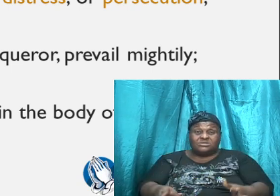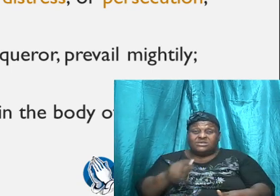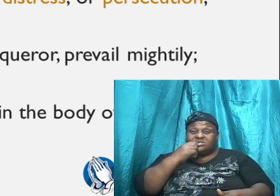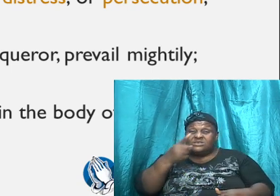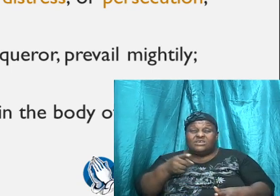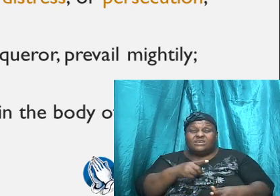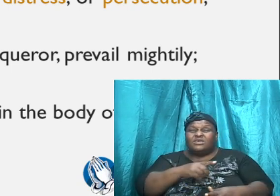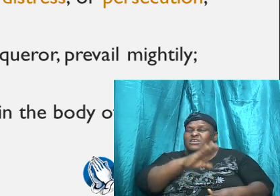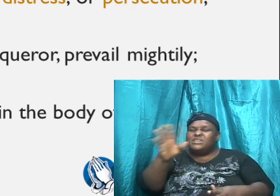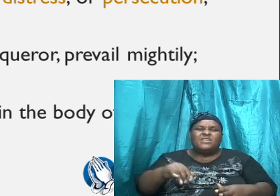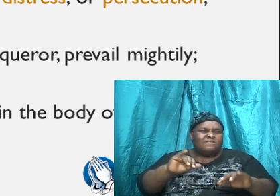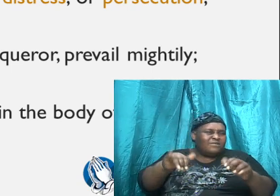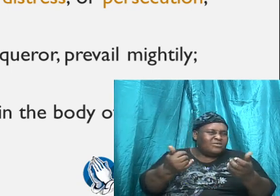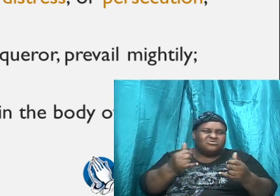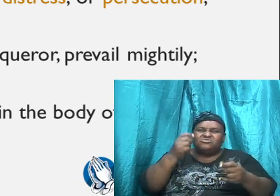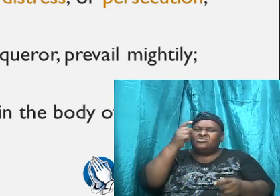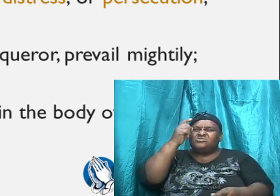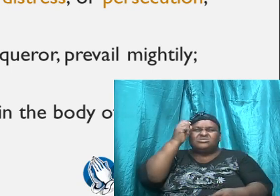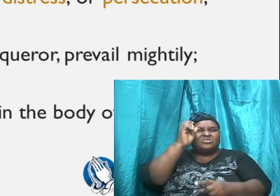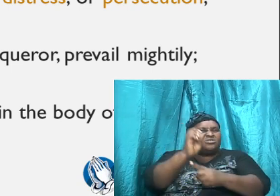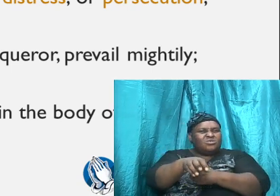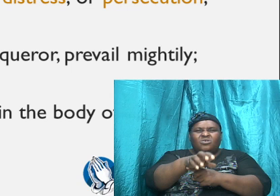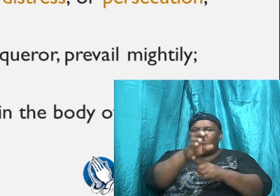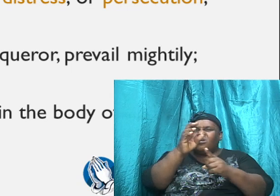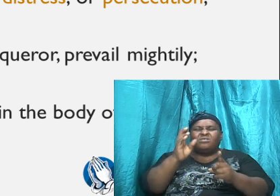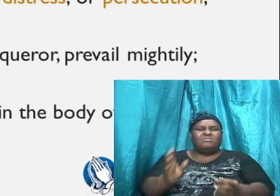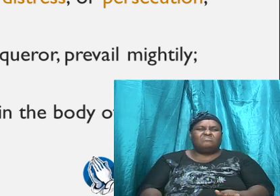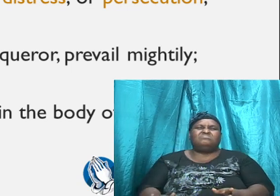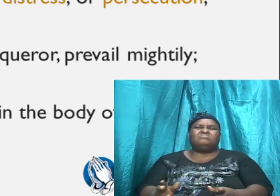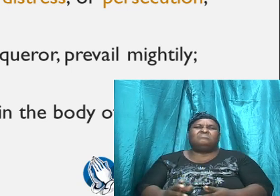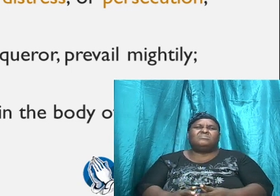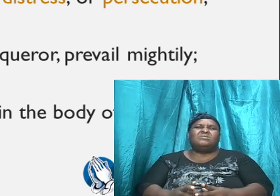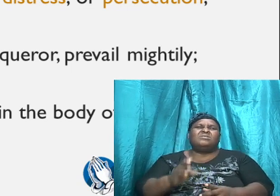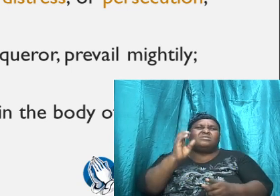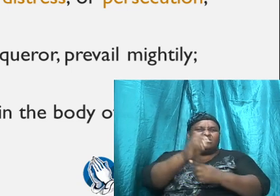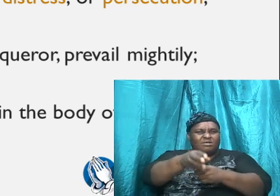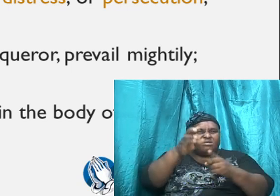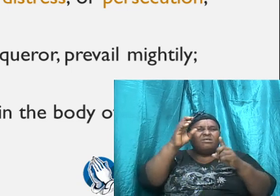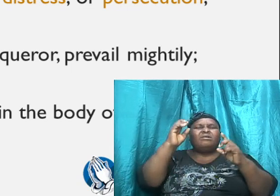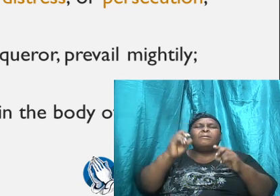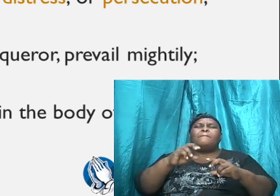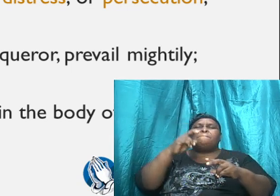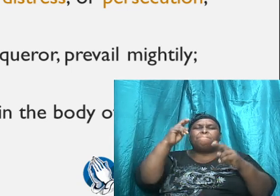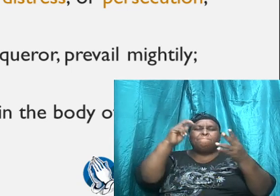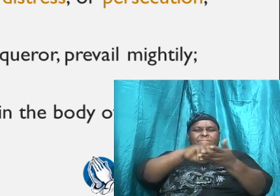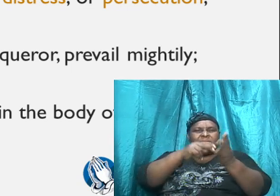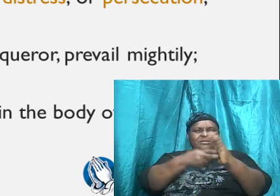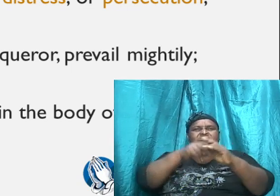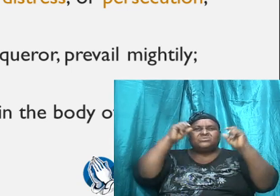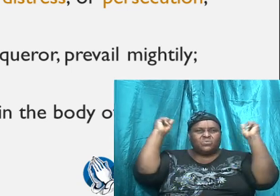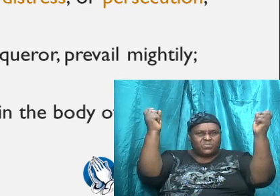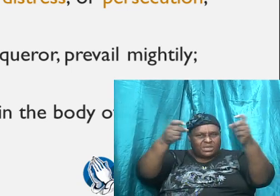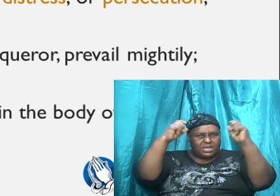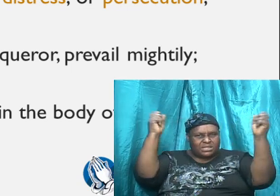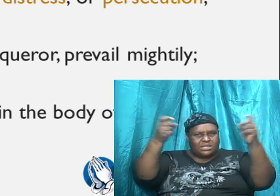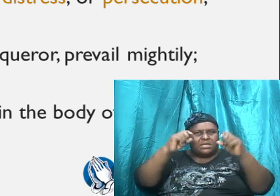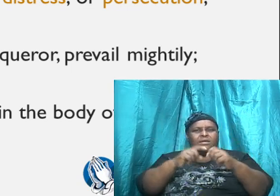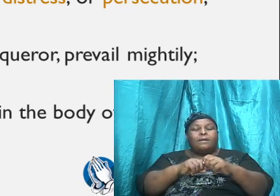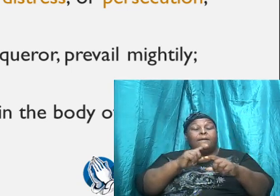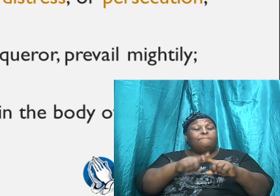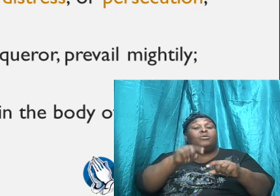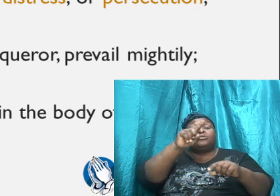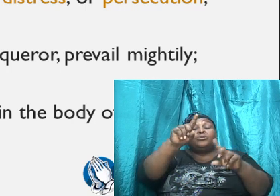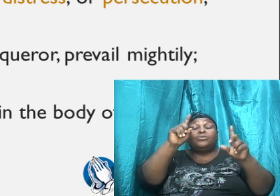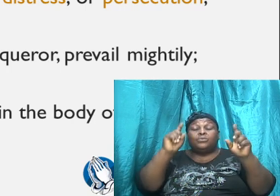conquer, because conquer means to win, but you could win